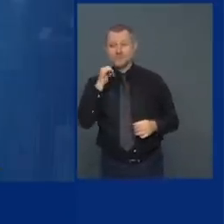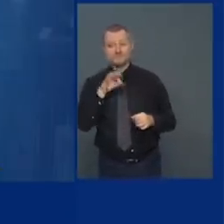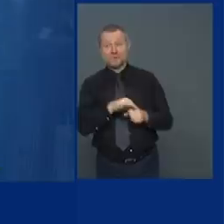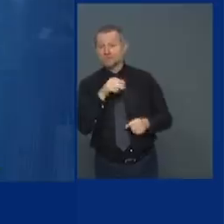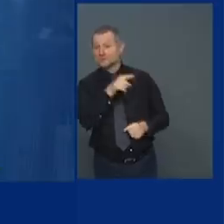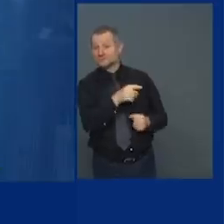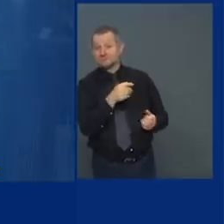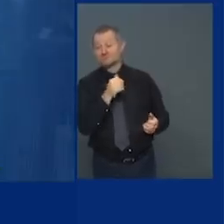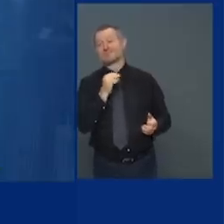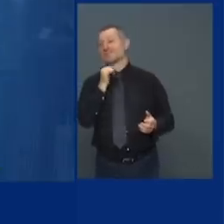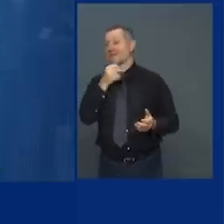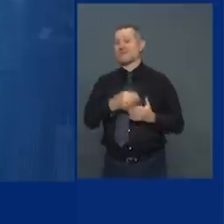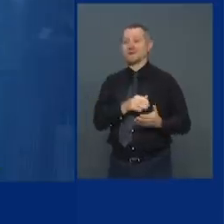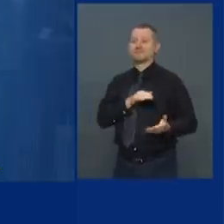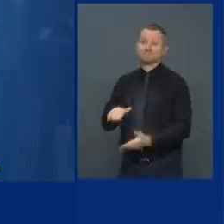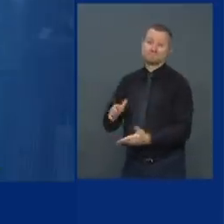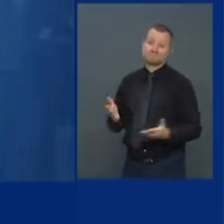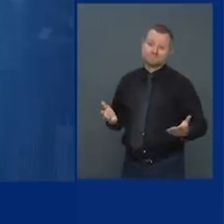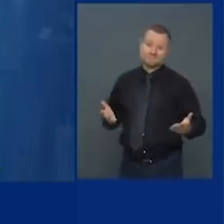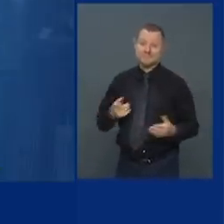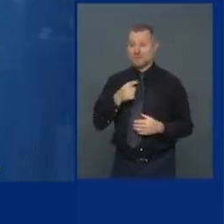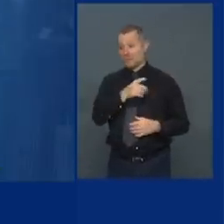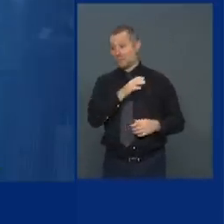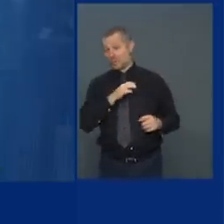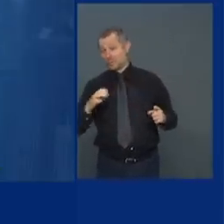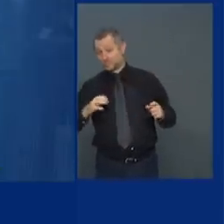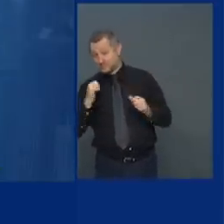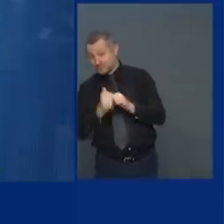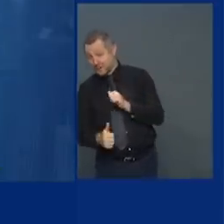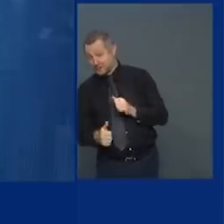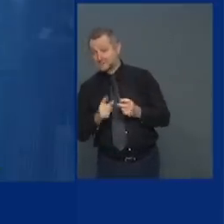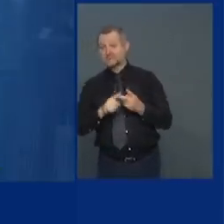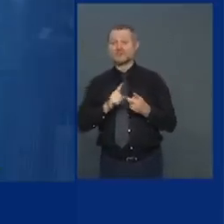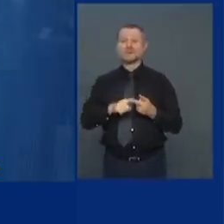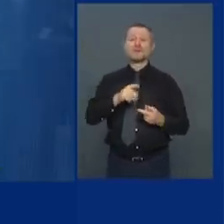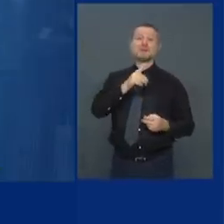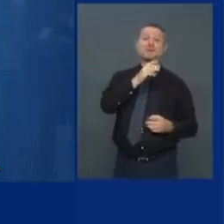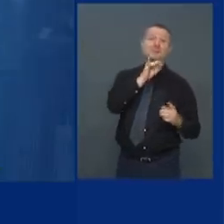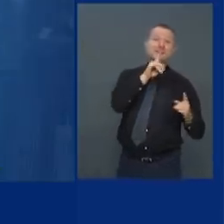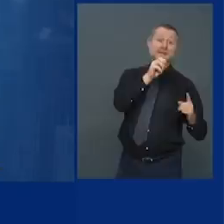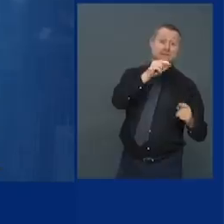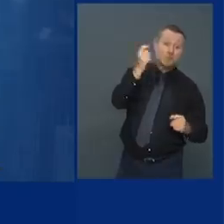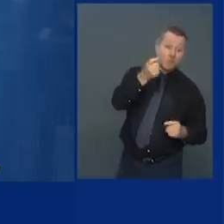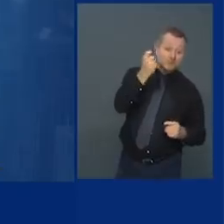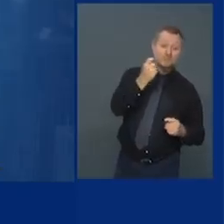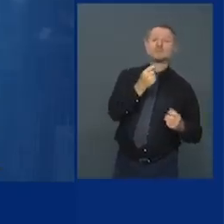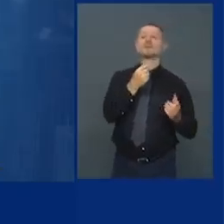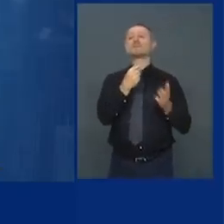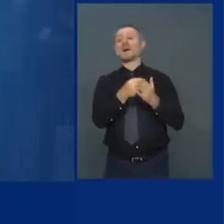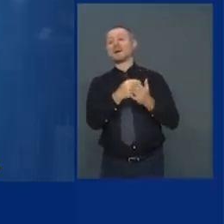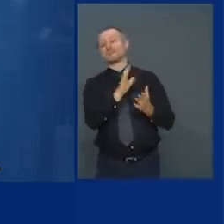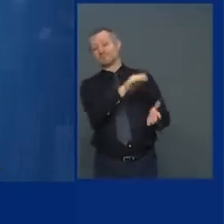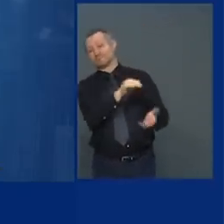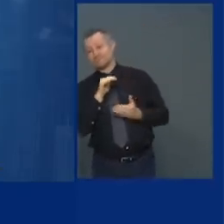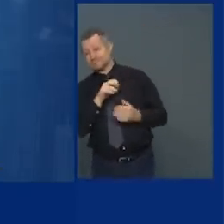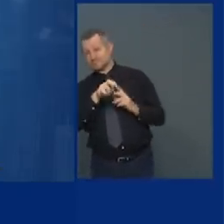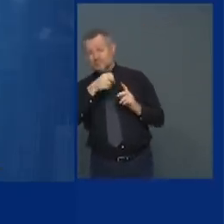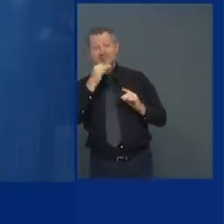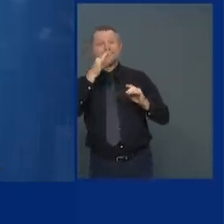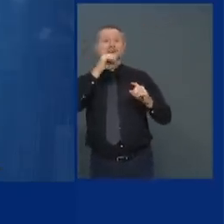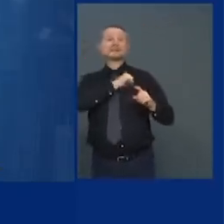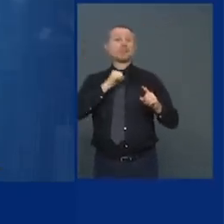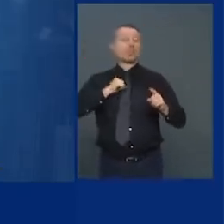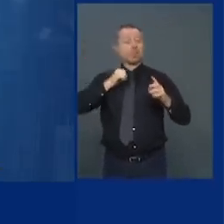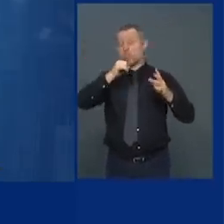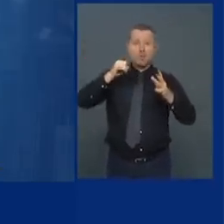either Congress passes or Joe Biden wins or the Senate goes Democratic in any of those